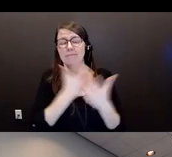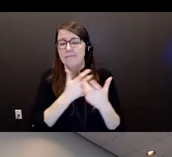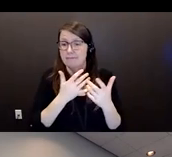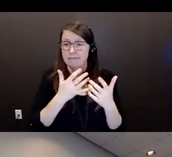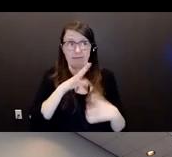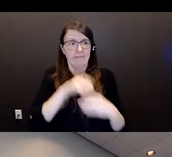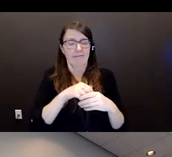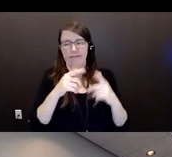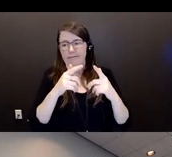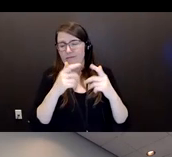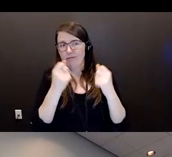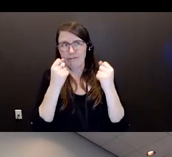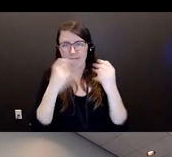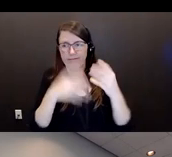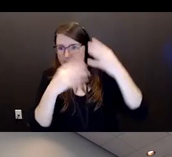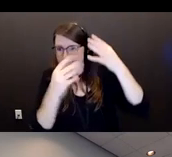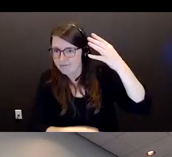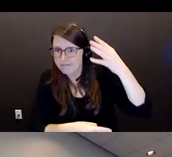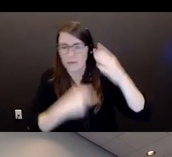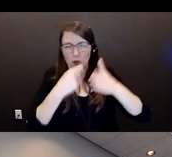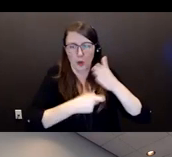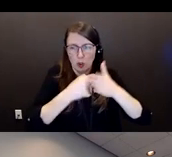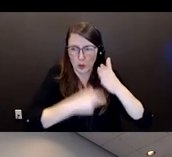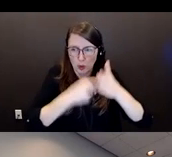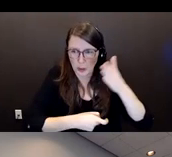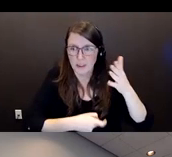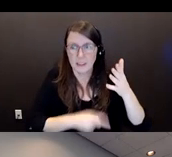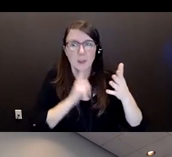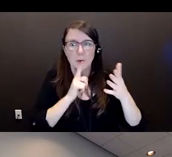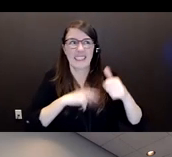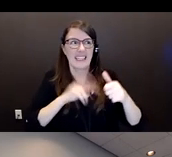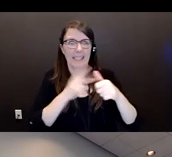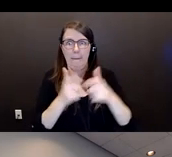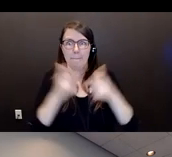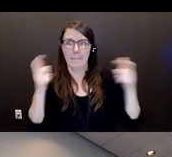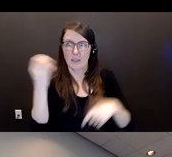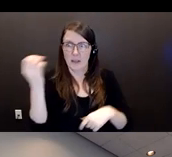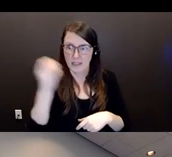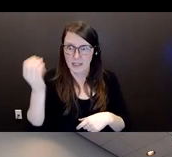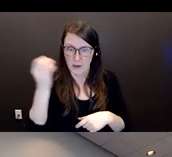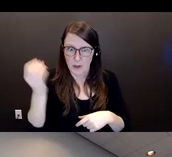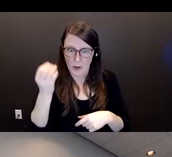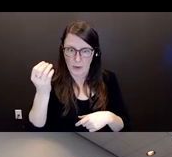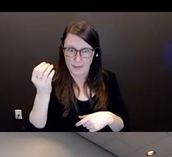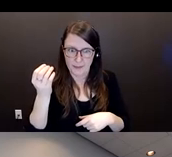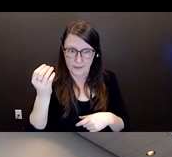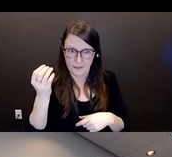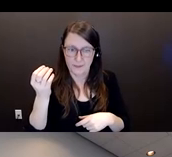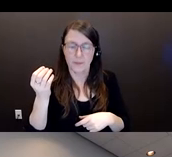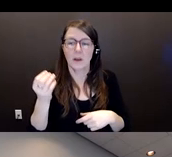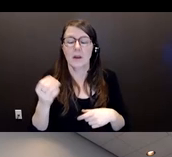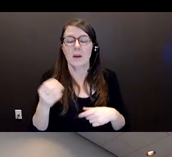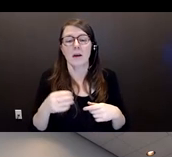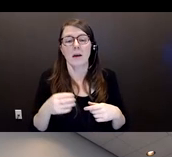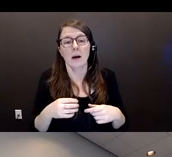shy of 50,000 pages that they split it into two trials. And the first trial involved